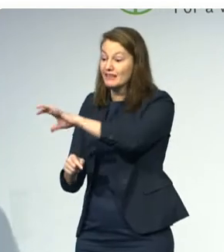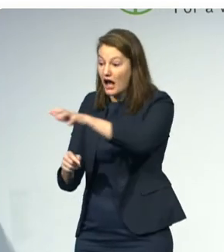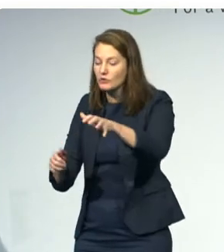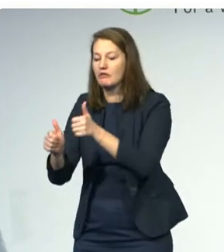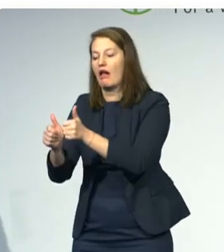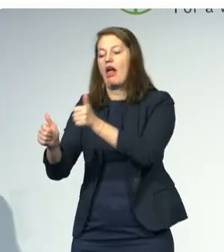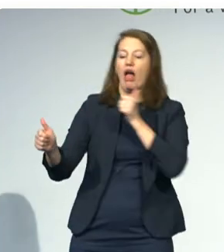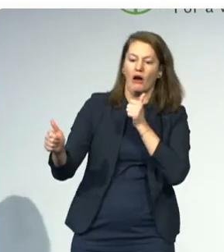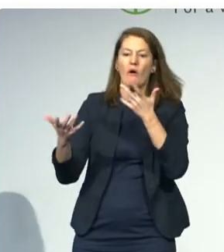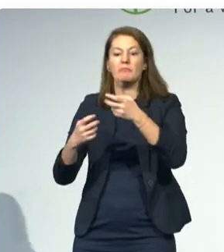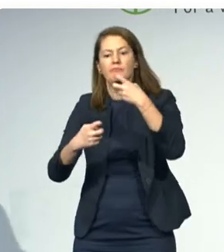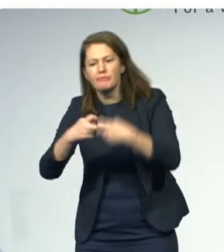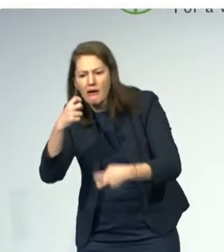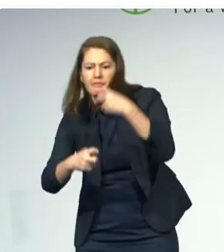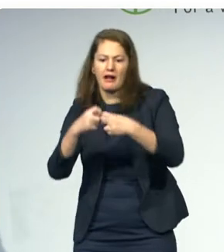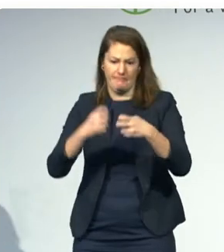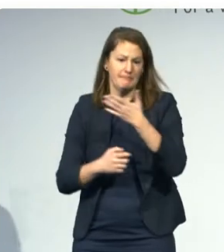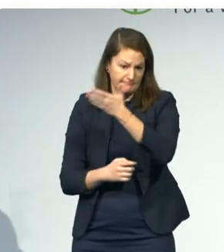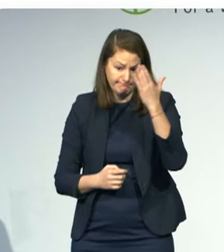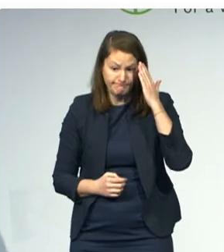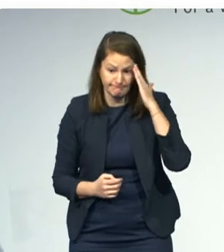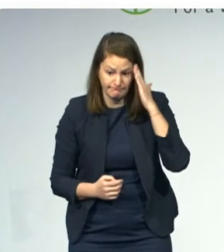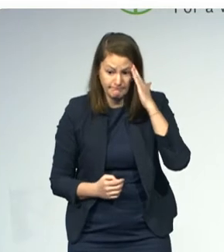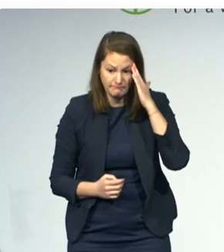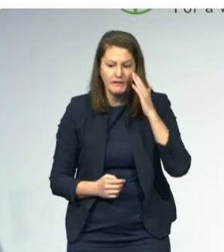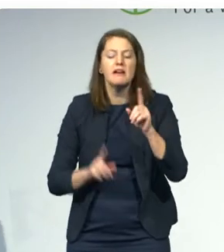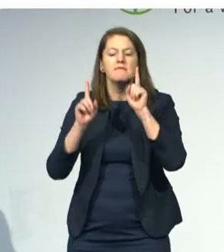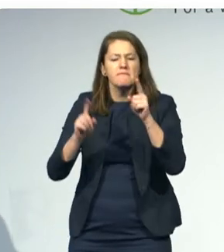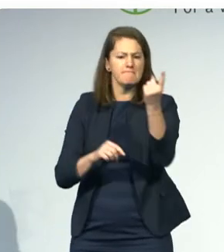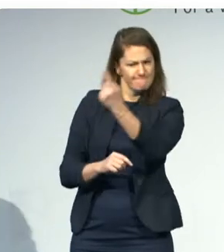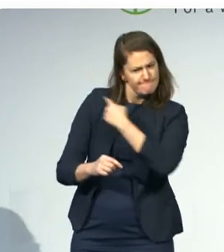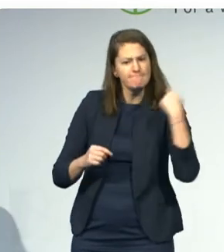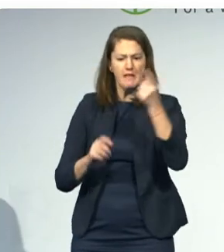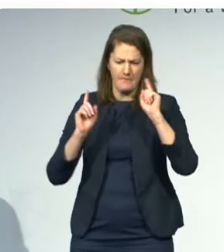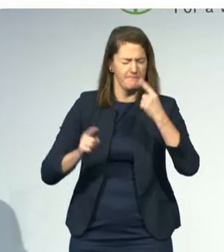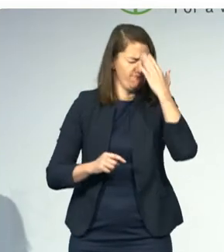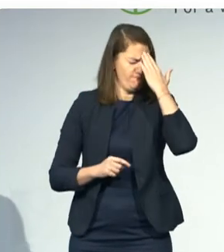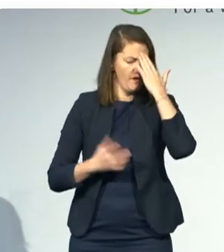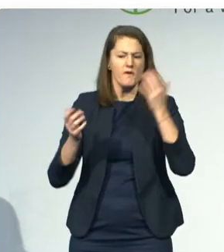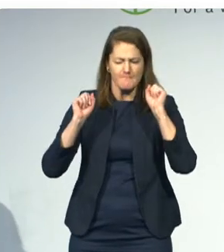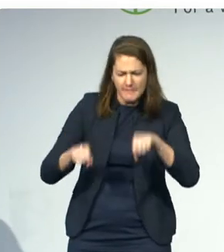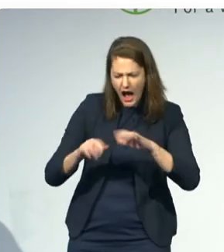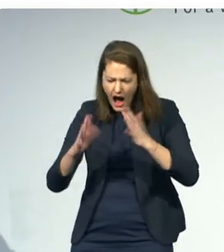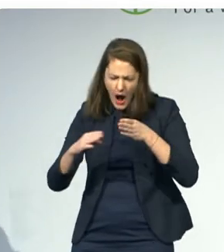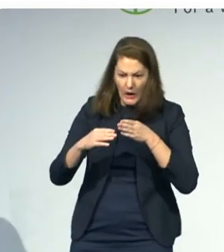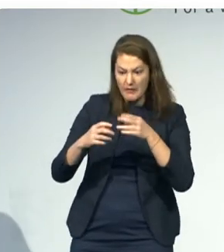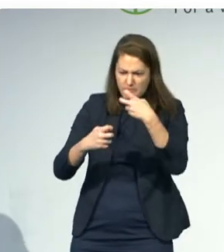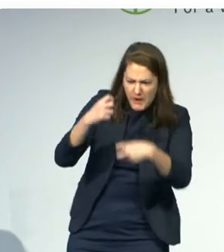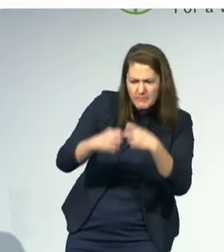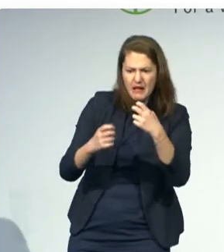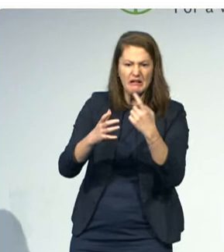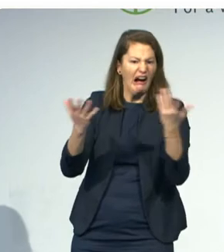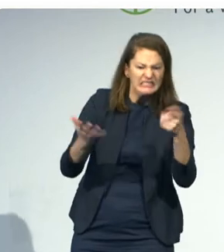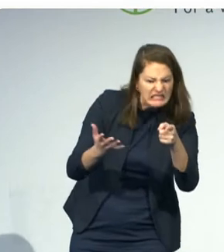is possible to leapfrog over them. It is possible for us to skip over decades of efforts